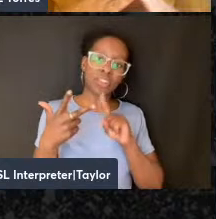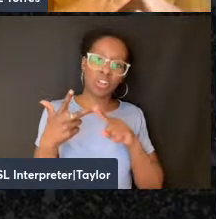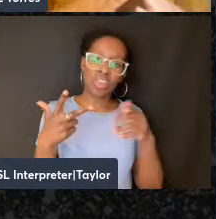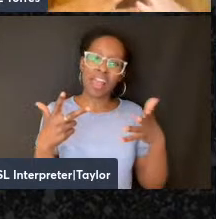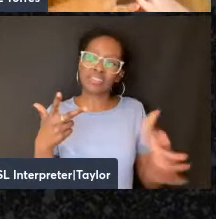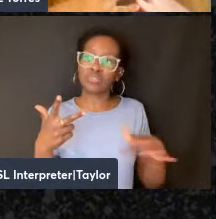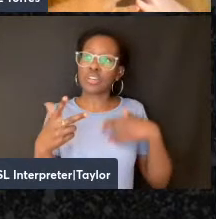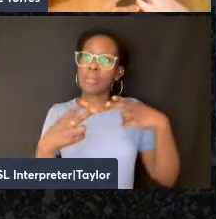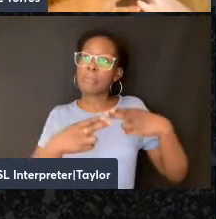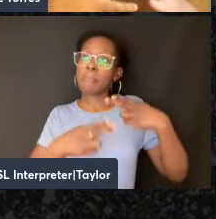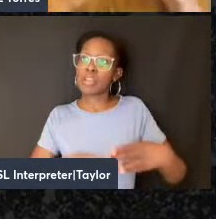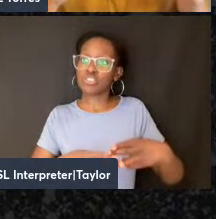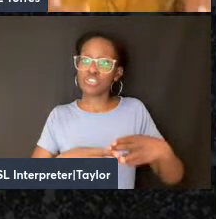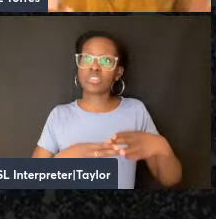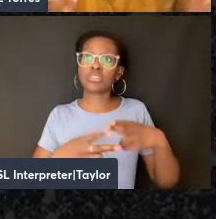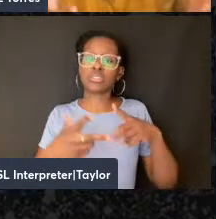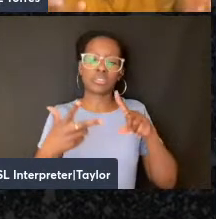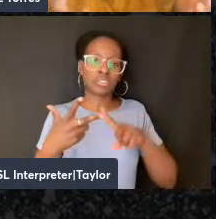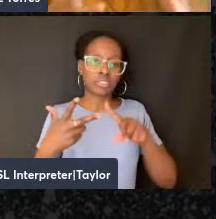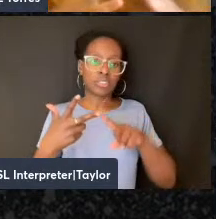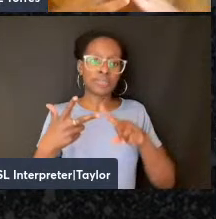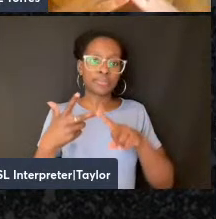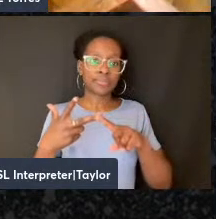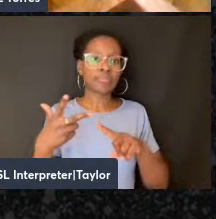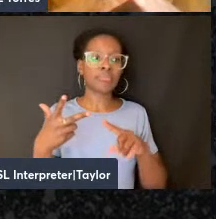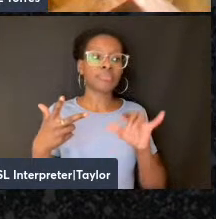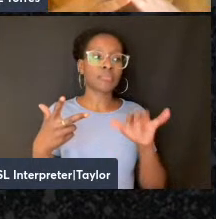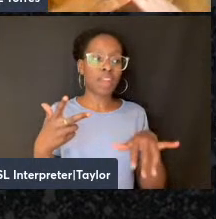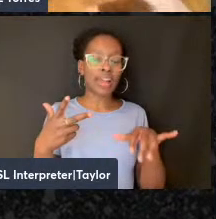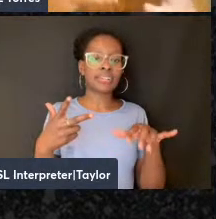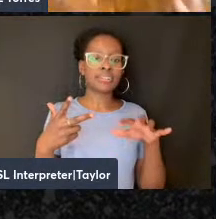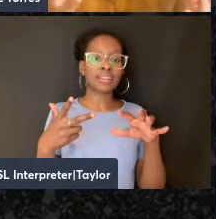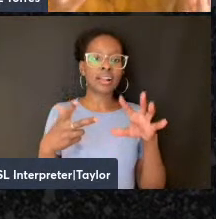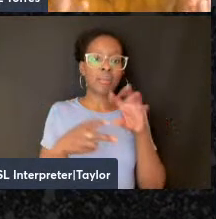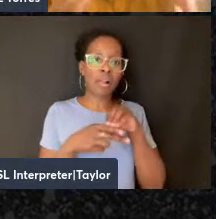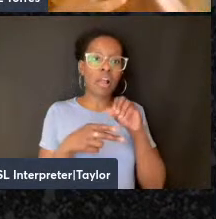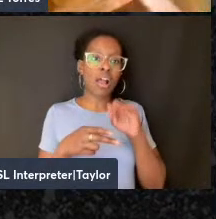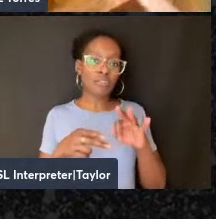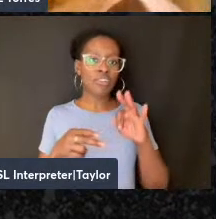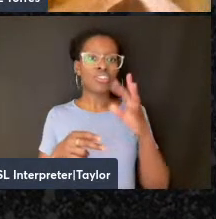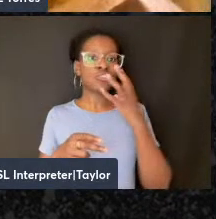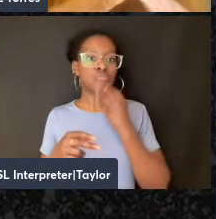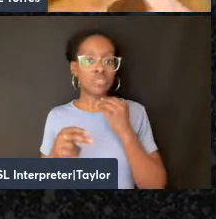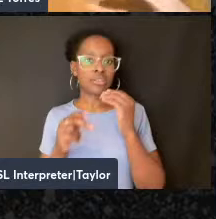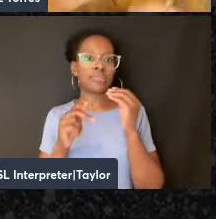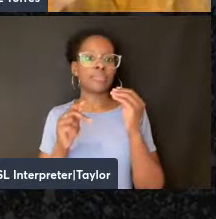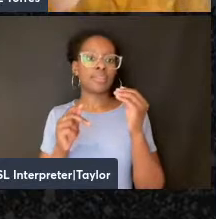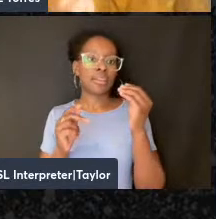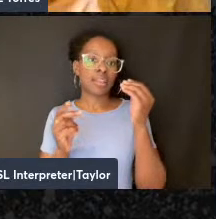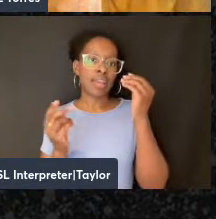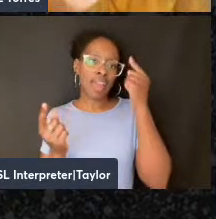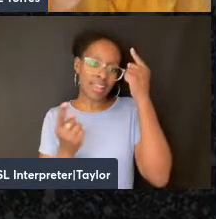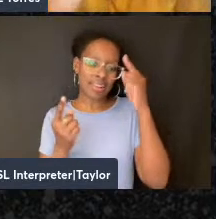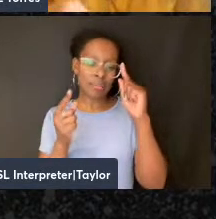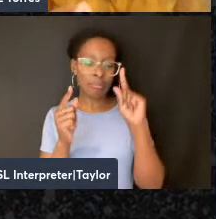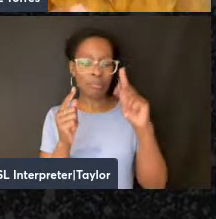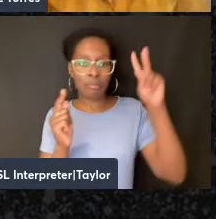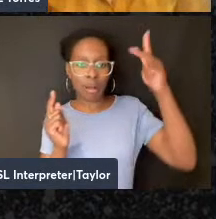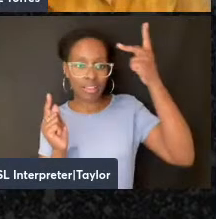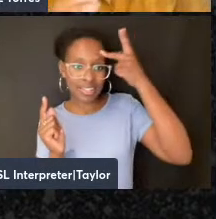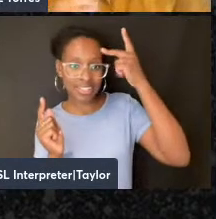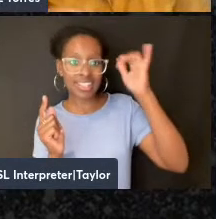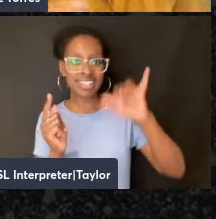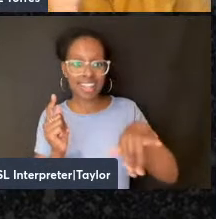is as a as a component of Jewish anarchist language politics would be the valuation of